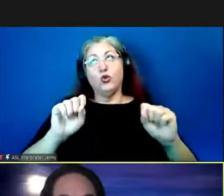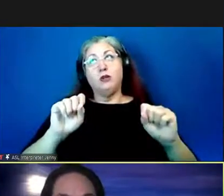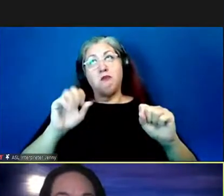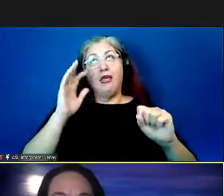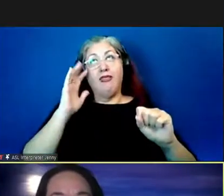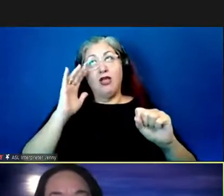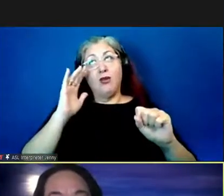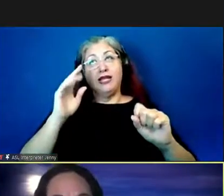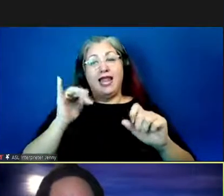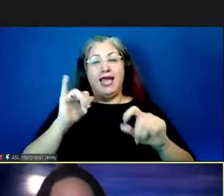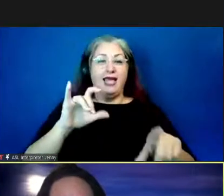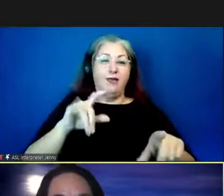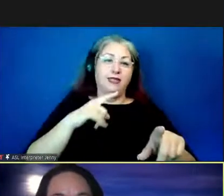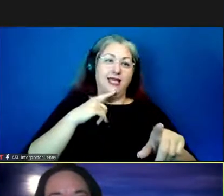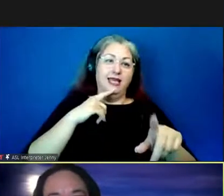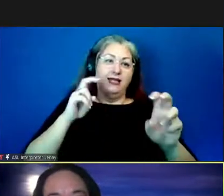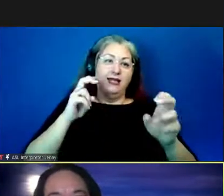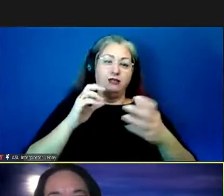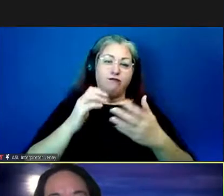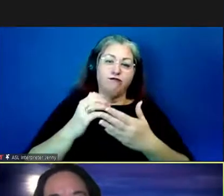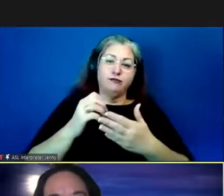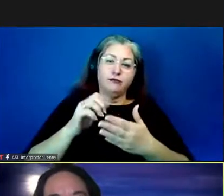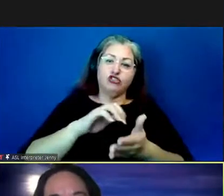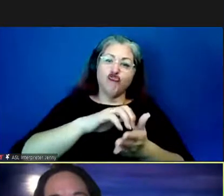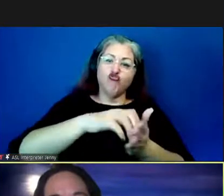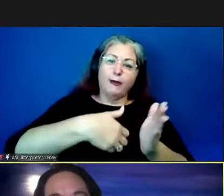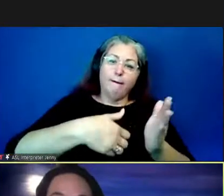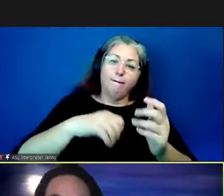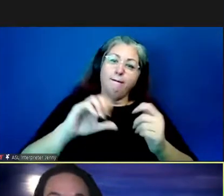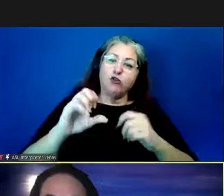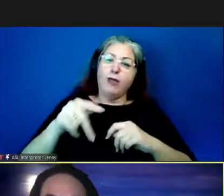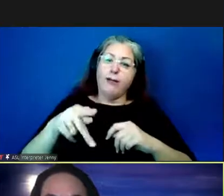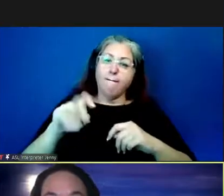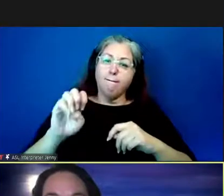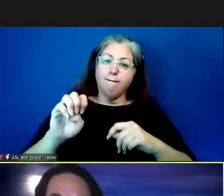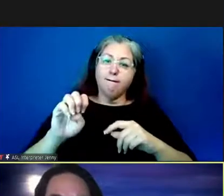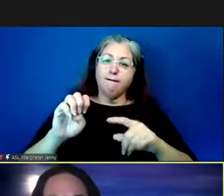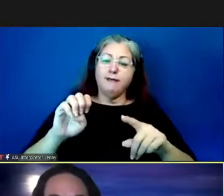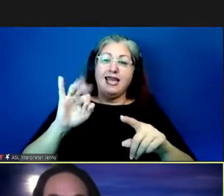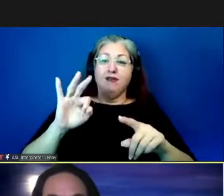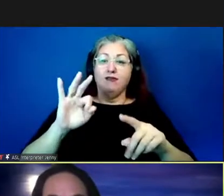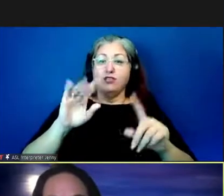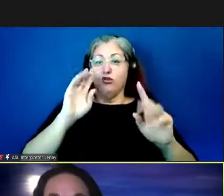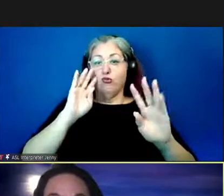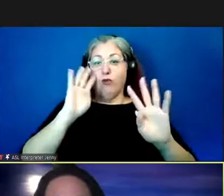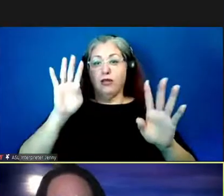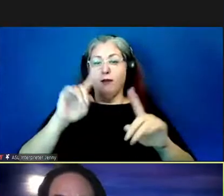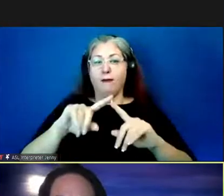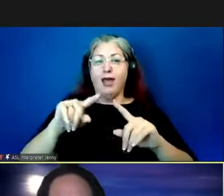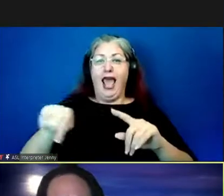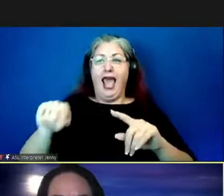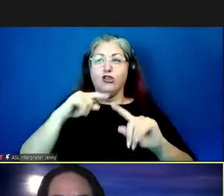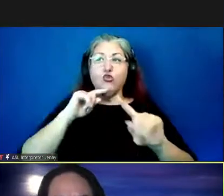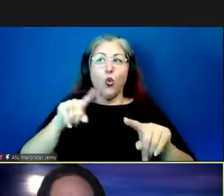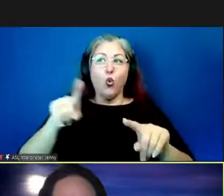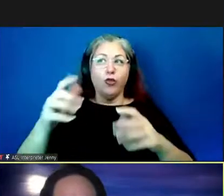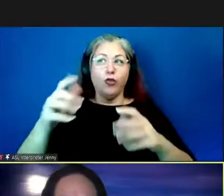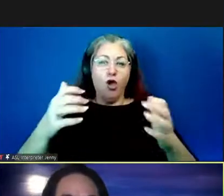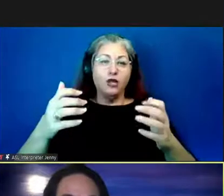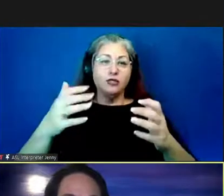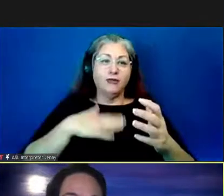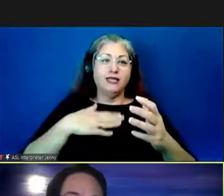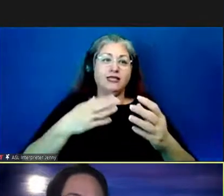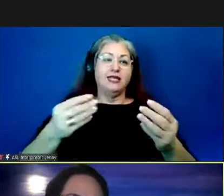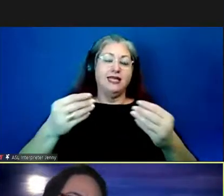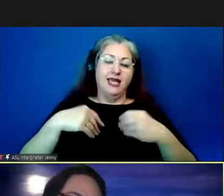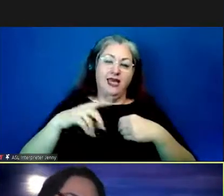maybe like caleb said scrape them to scrape them if they're random but i directed my audience to do it so scrape them to have